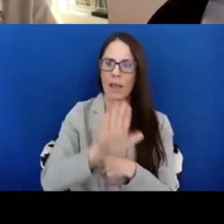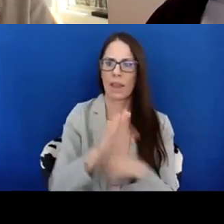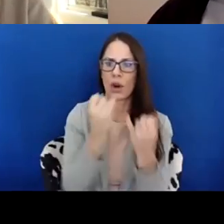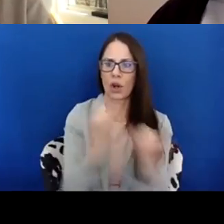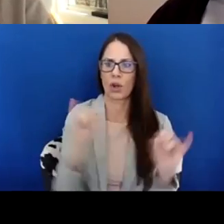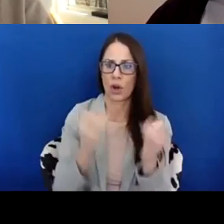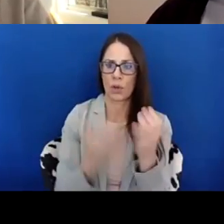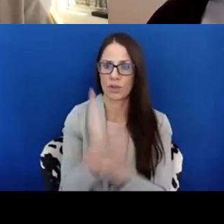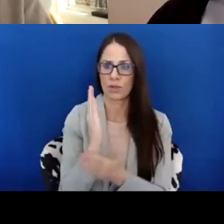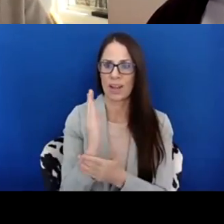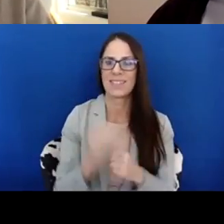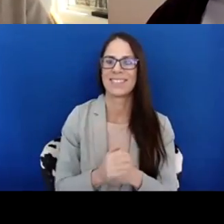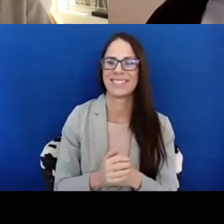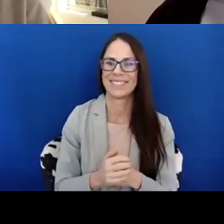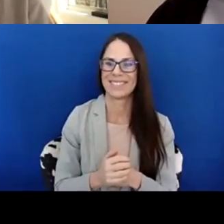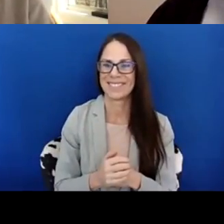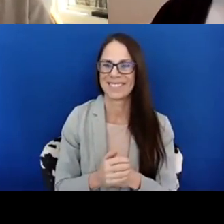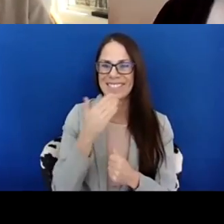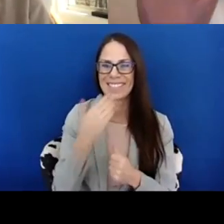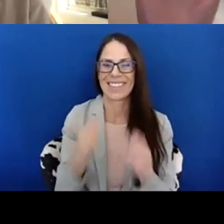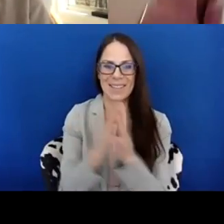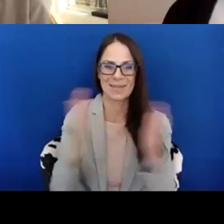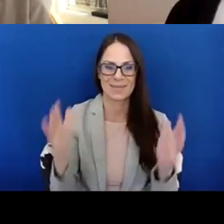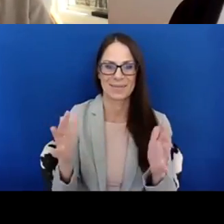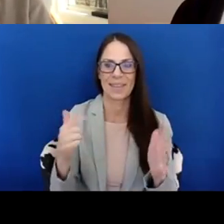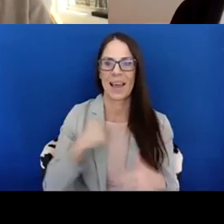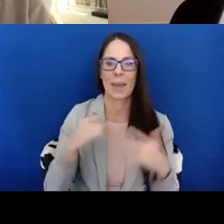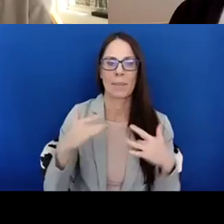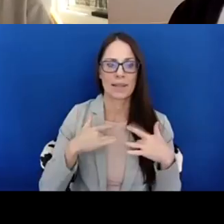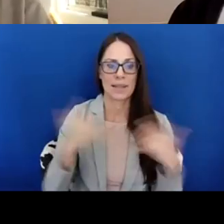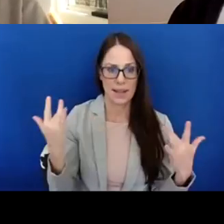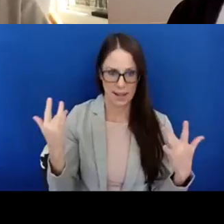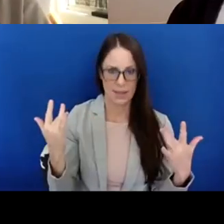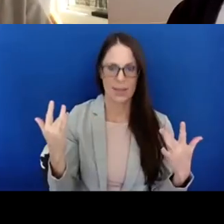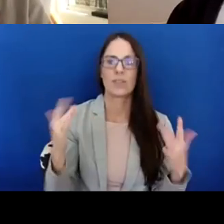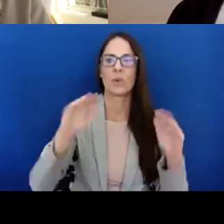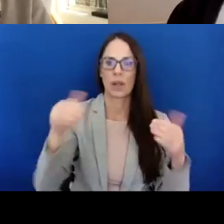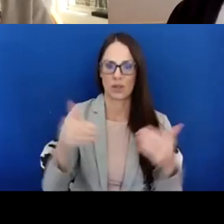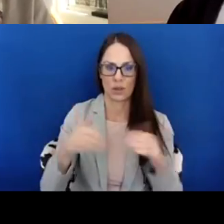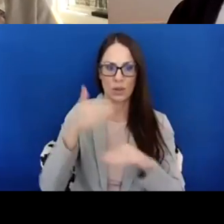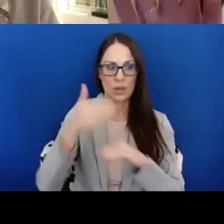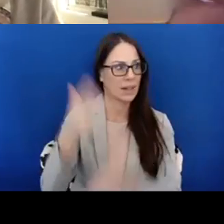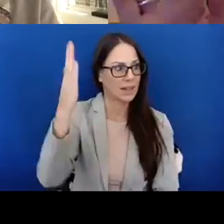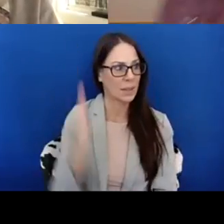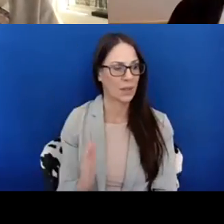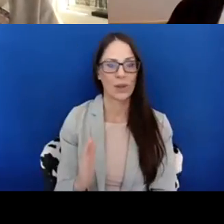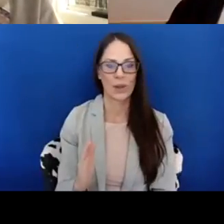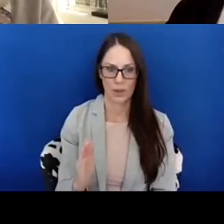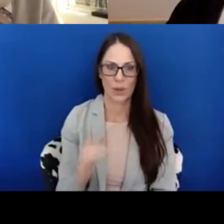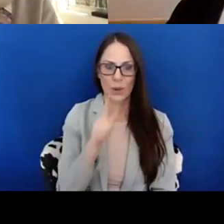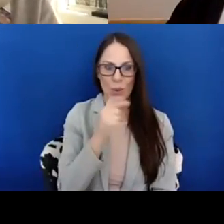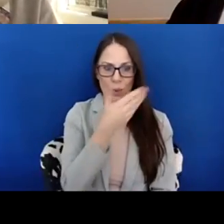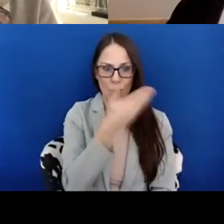All right. Thank you both so much. I'm delighted to, um, introduce our next speaker, which is